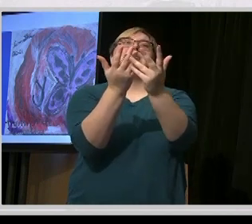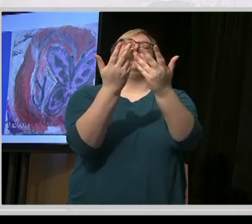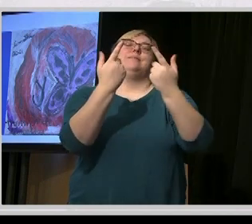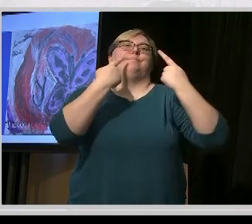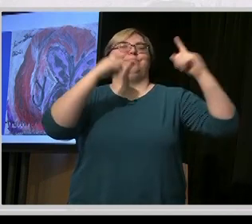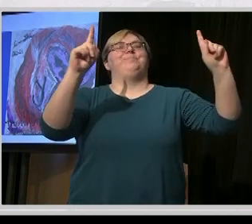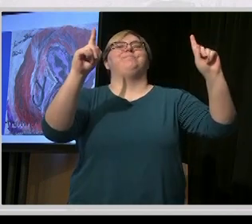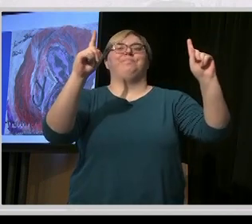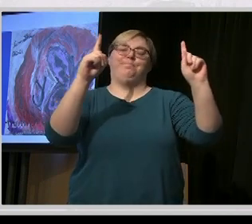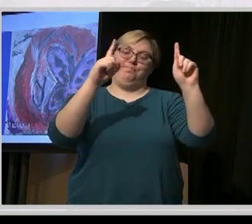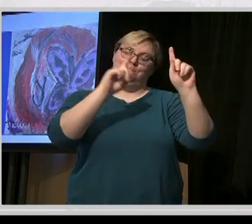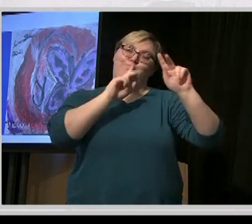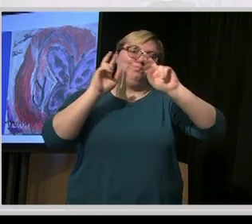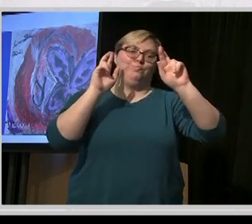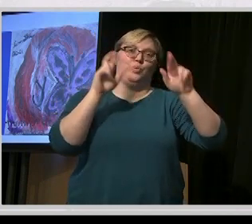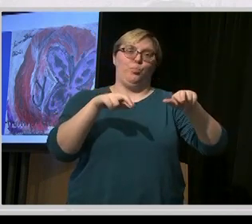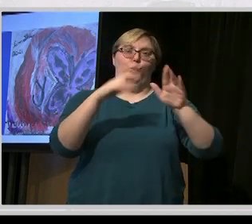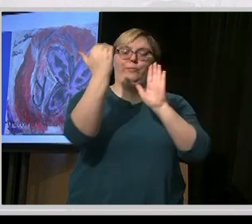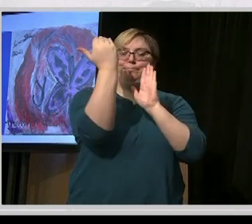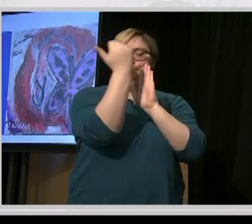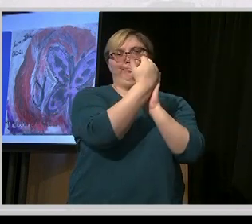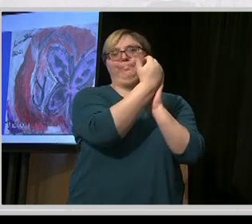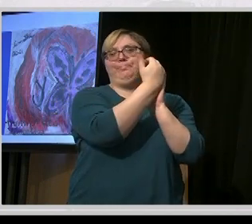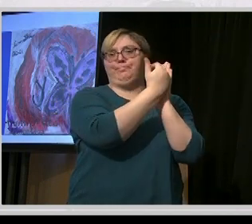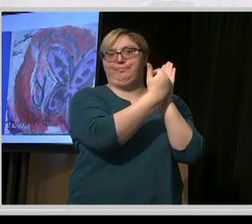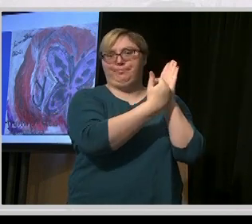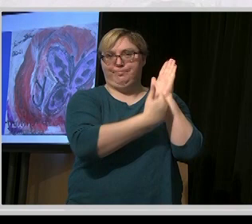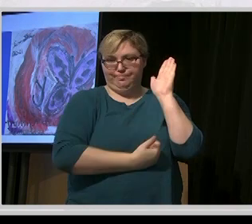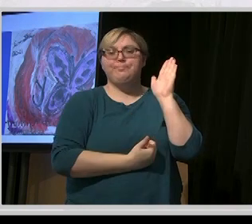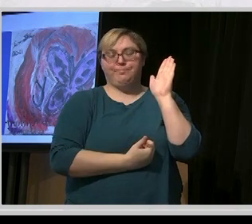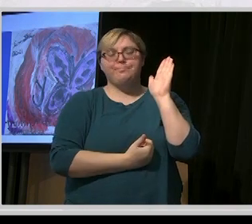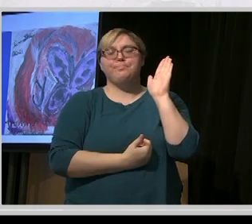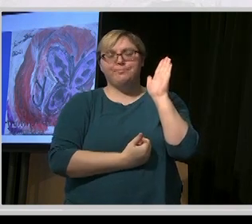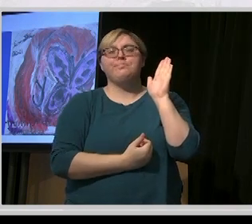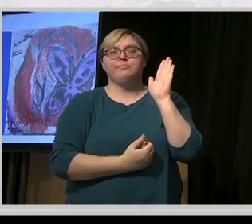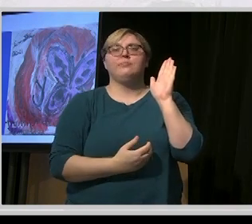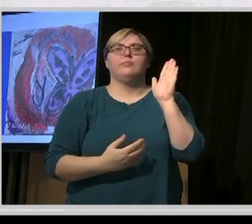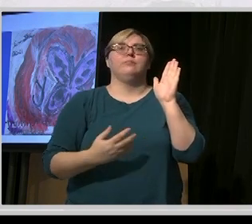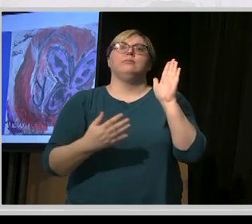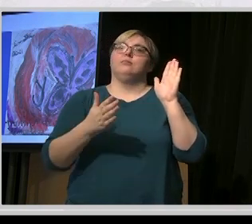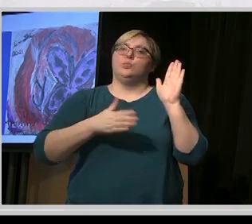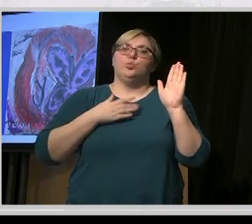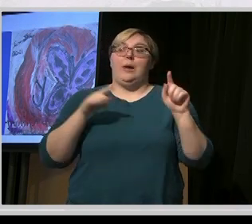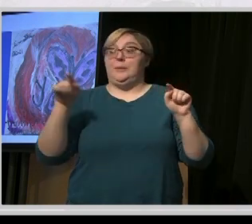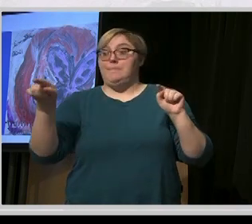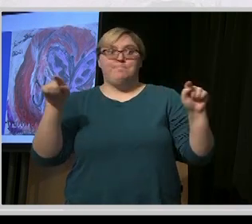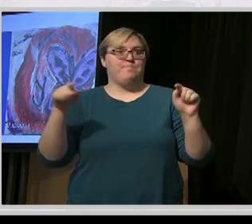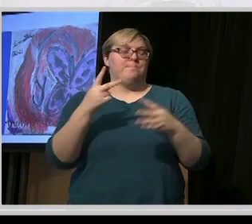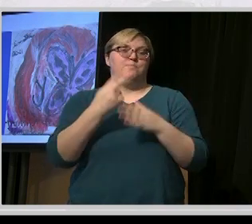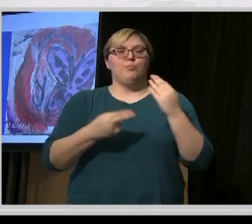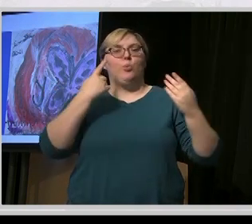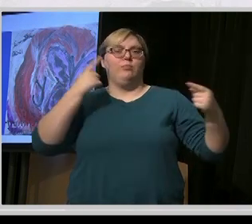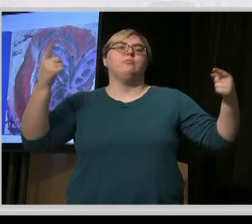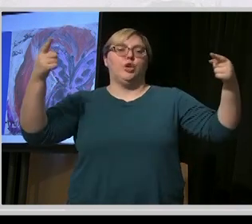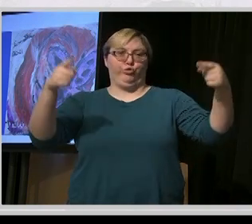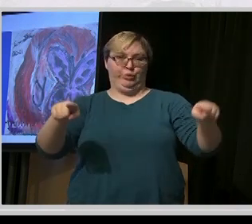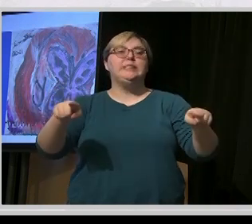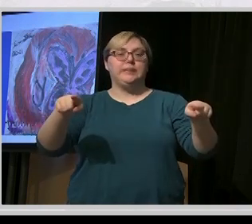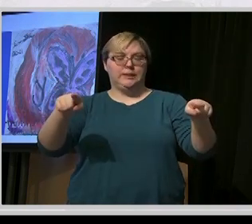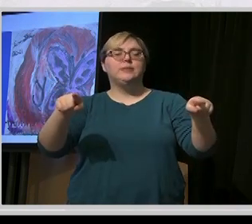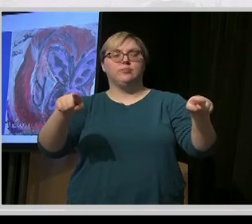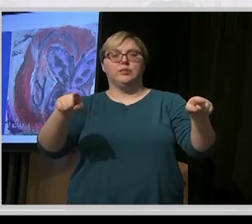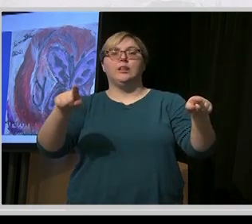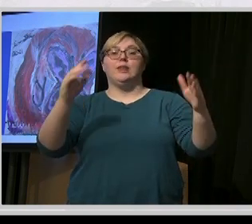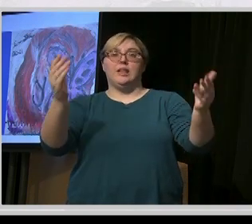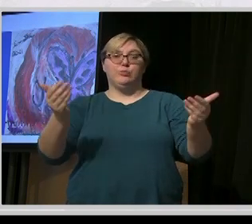went to both parties. And so grateful that they agreed with the remedy. And then went forward to the Board of